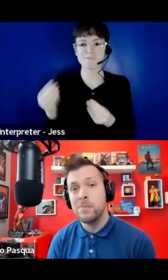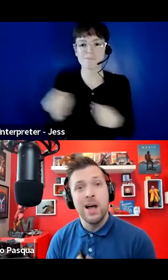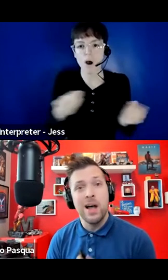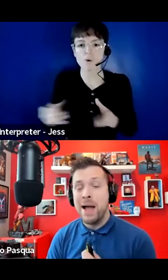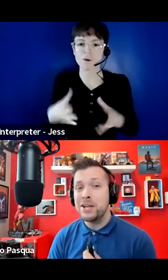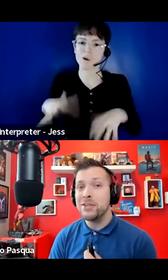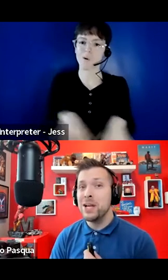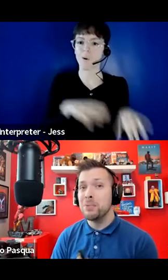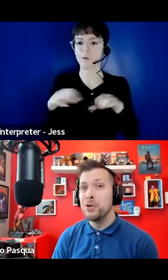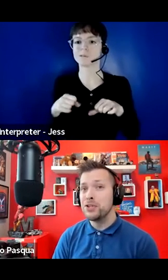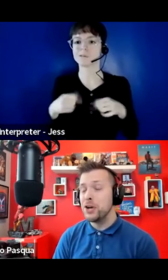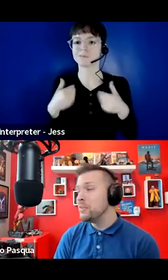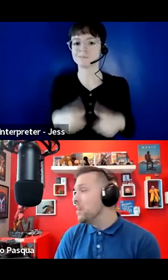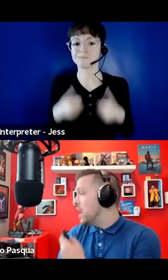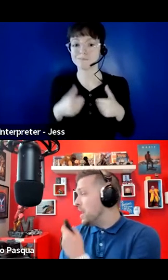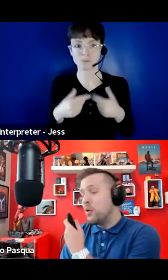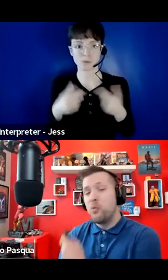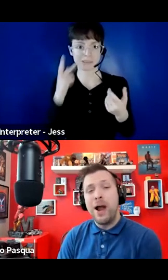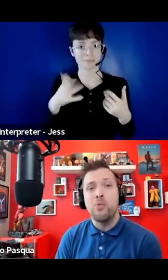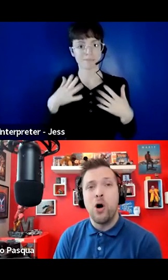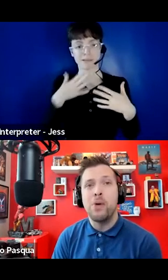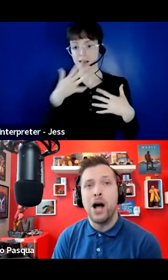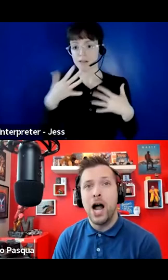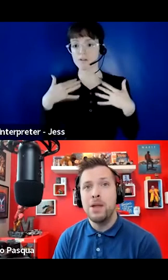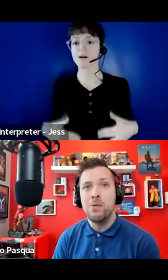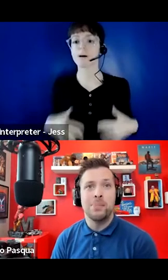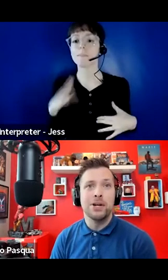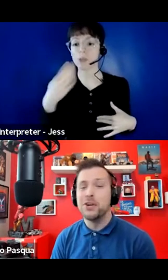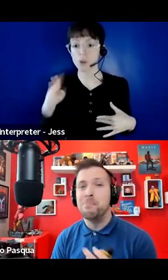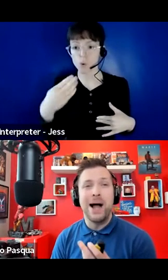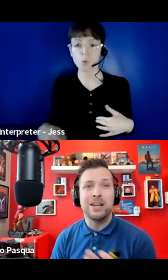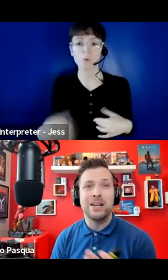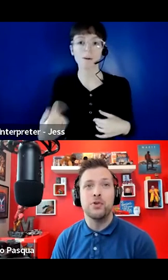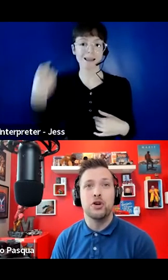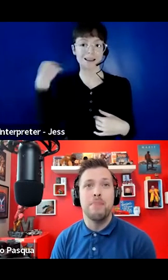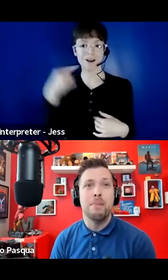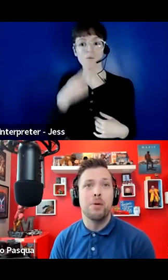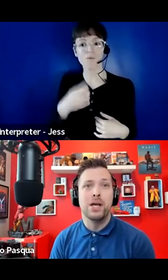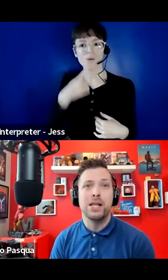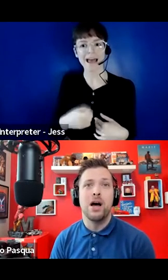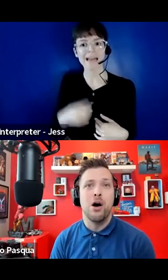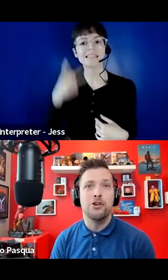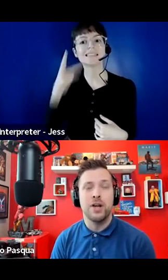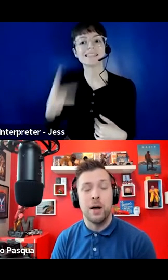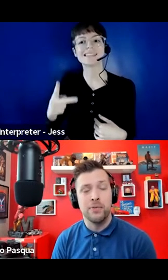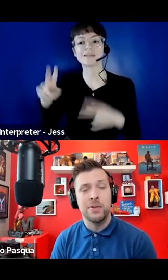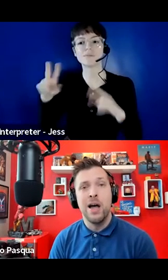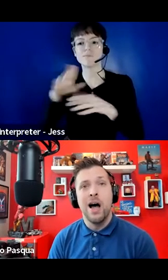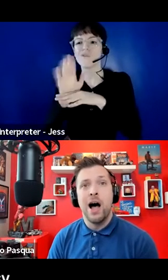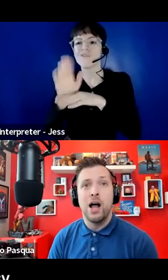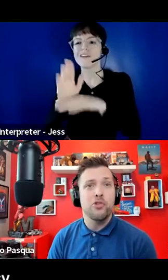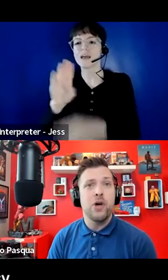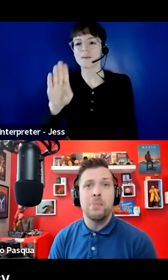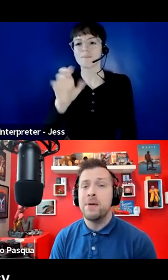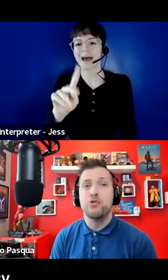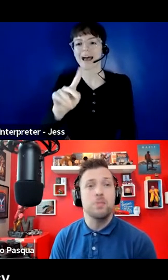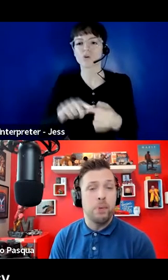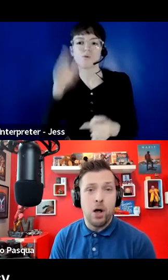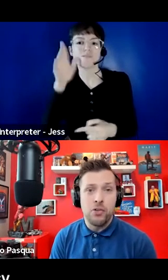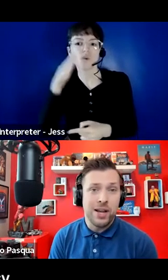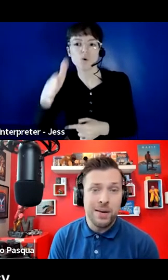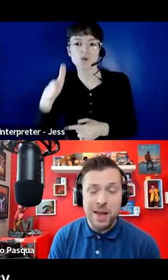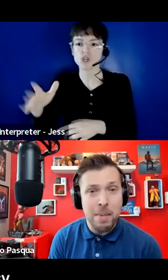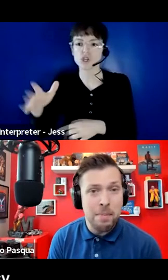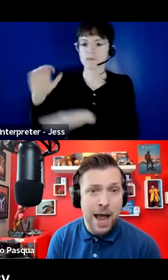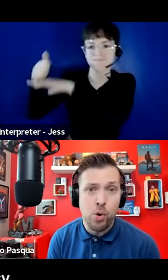hour. I'm actually in a blue shirt, and I have a red wall behind me with a bunch of Back to the Future memorabilia on shelves. I also have an cerebral